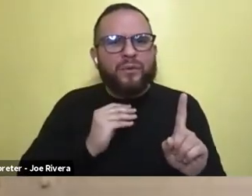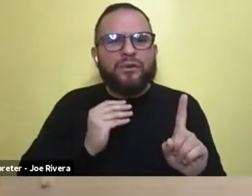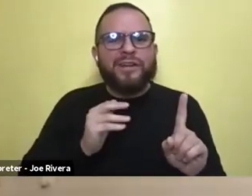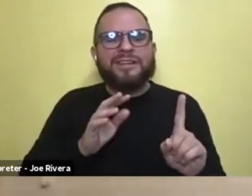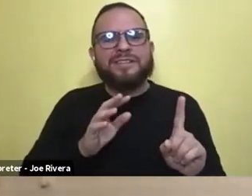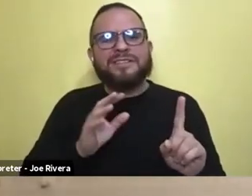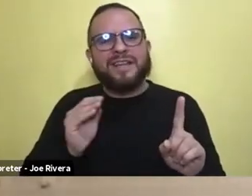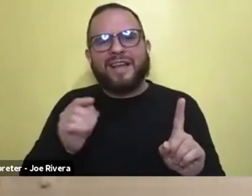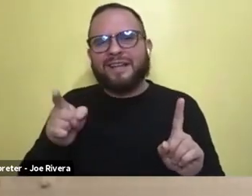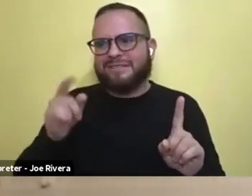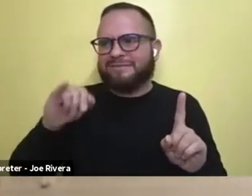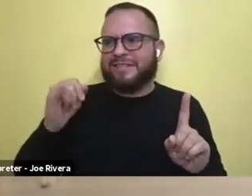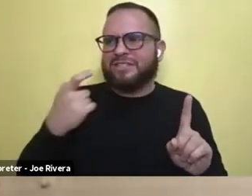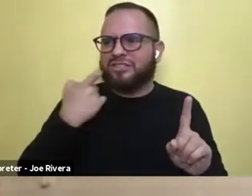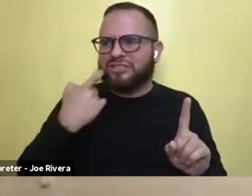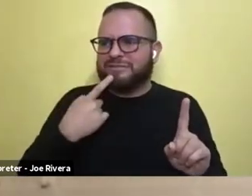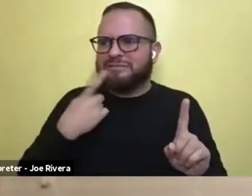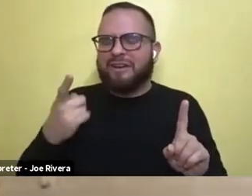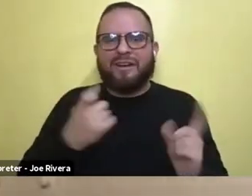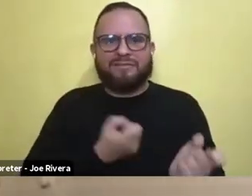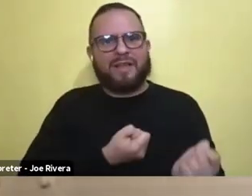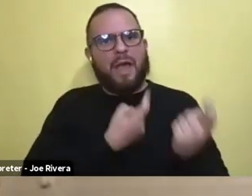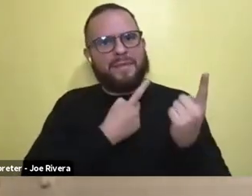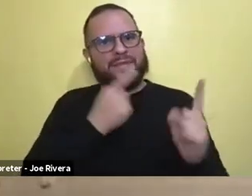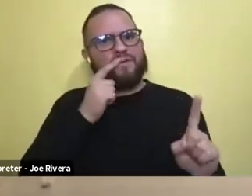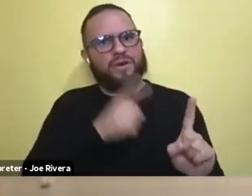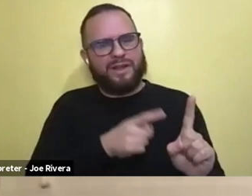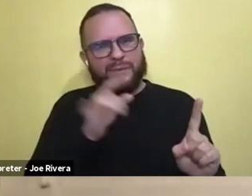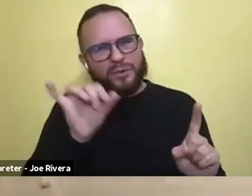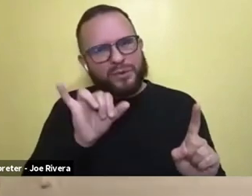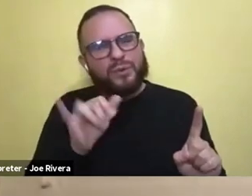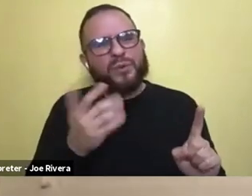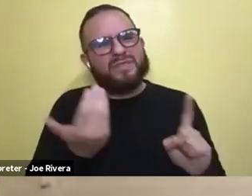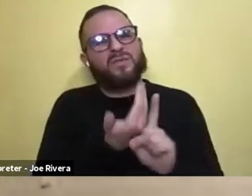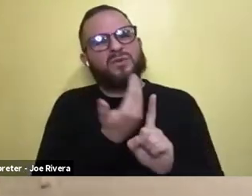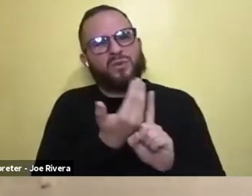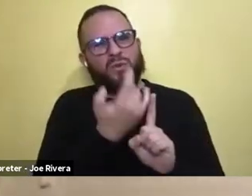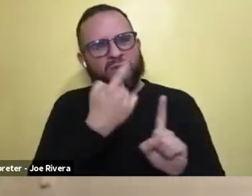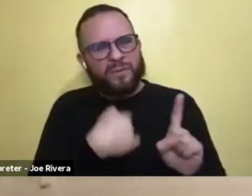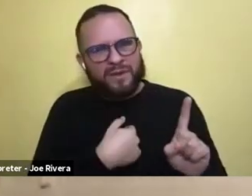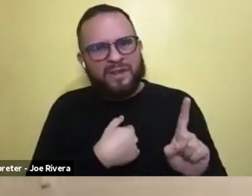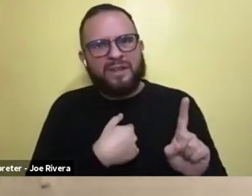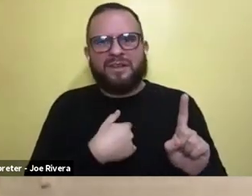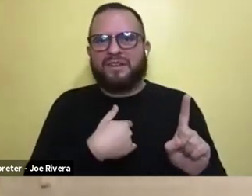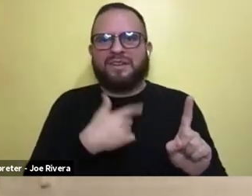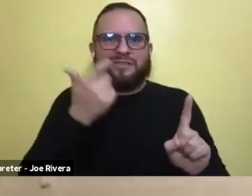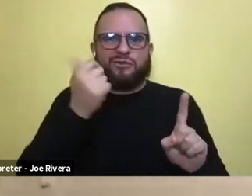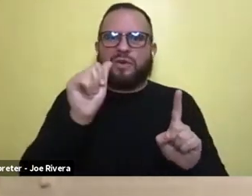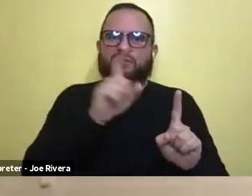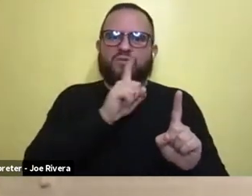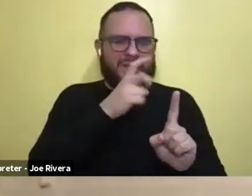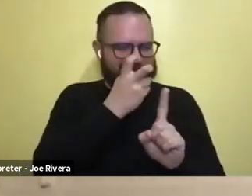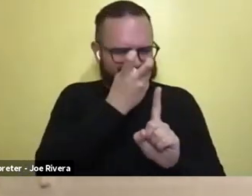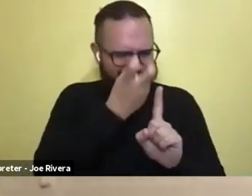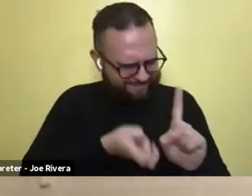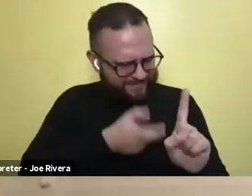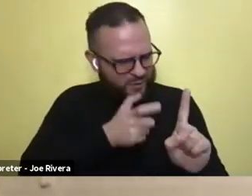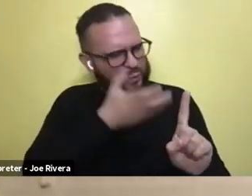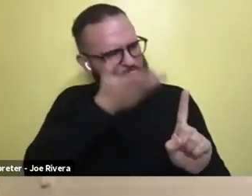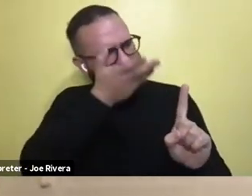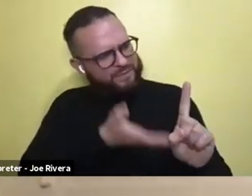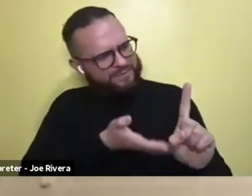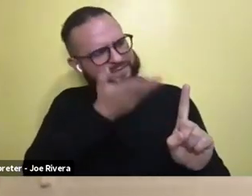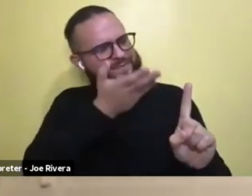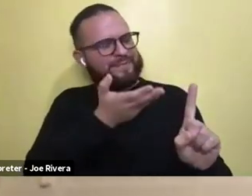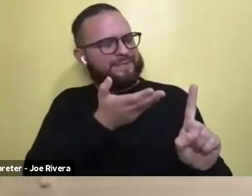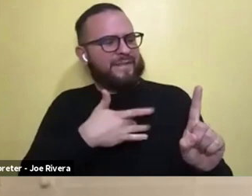you know, like JJ was saying, have empathy for him and then, you know, trying to dive in to who he was. It really opened my eyes to a lot of